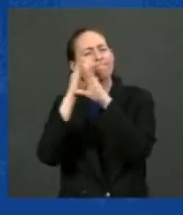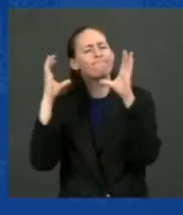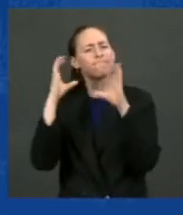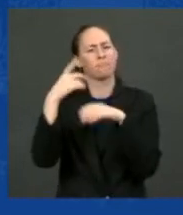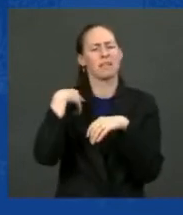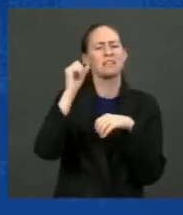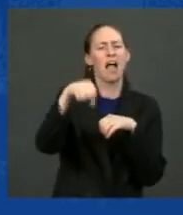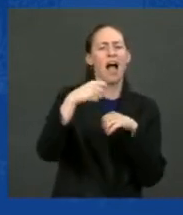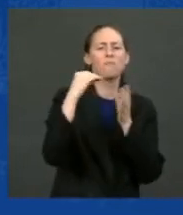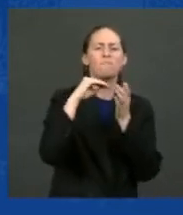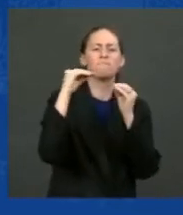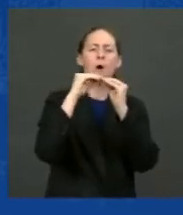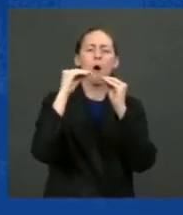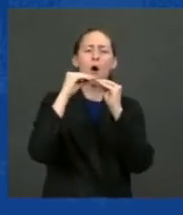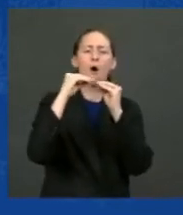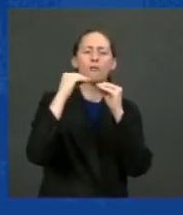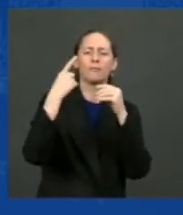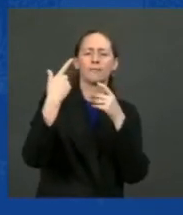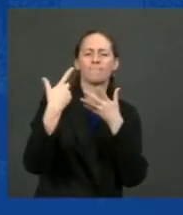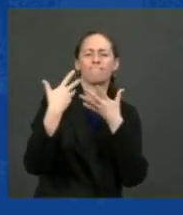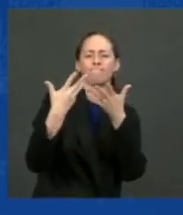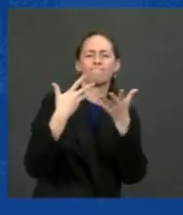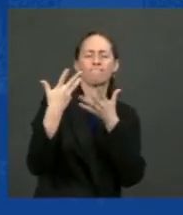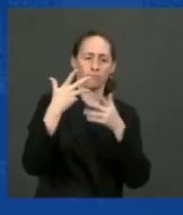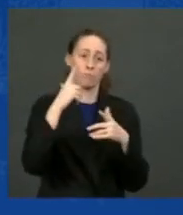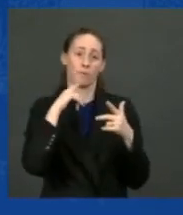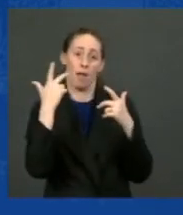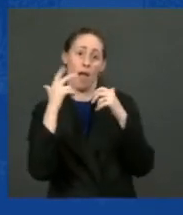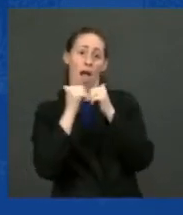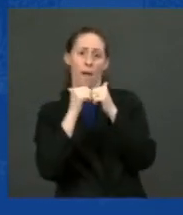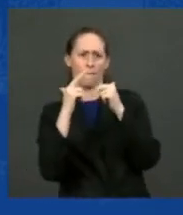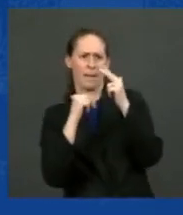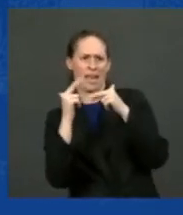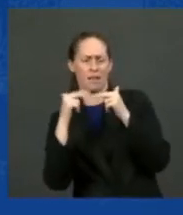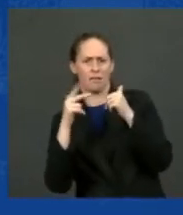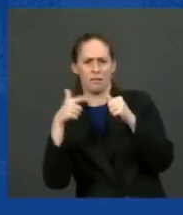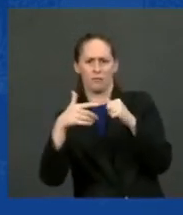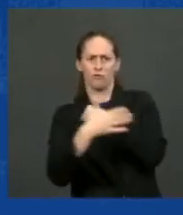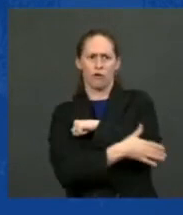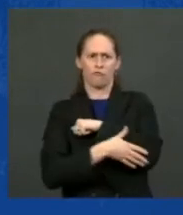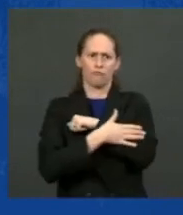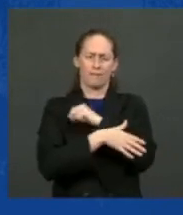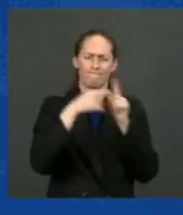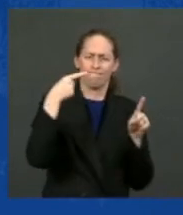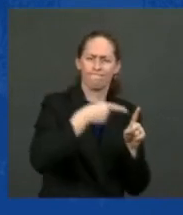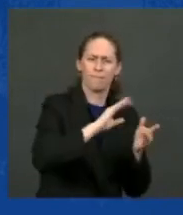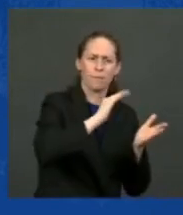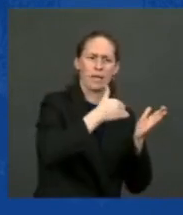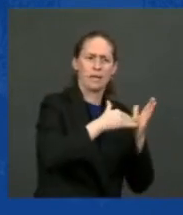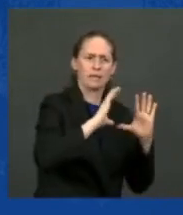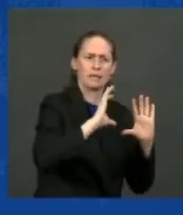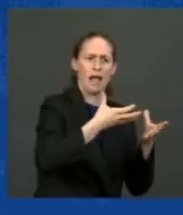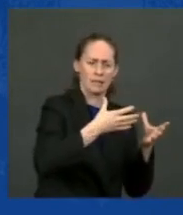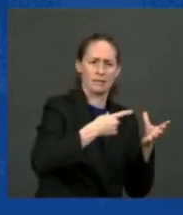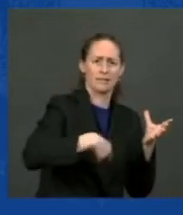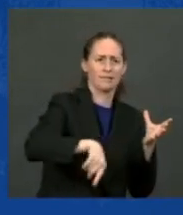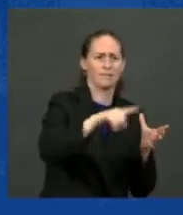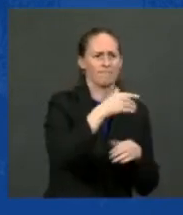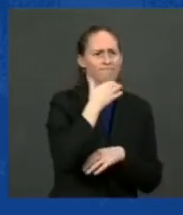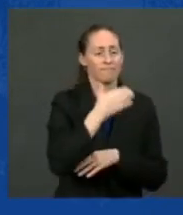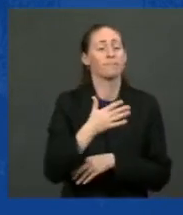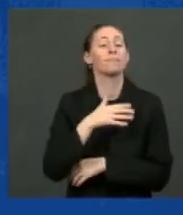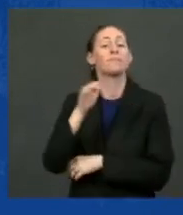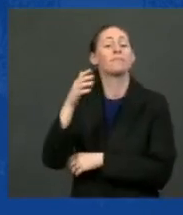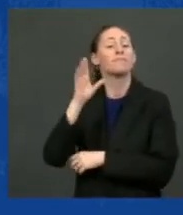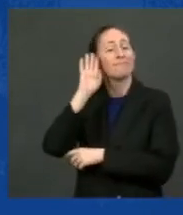The way we built this country is from the bottom up and the middle out, not from the top down. And you get it. And Andy, as my dad would say, you've got good